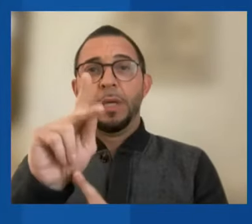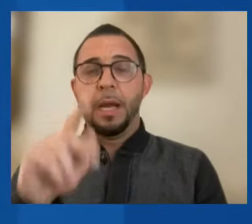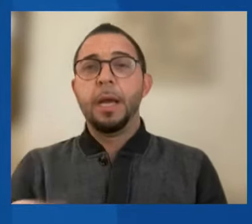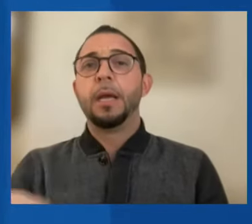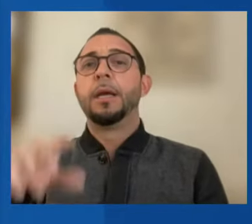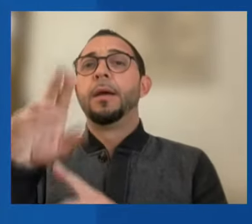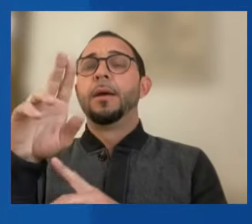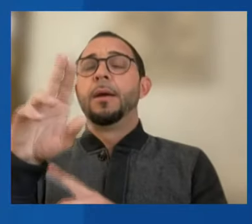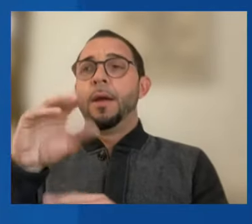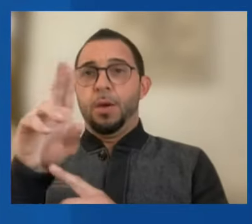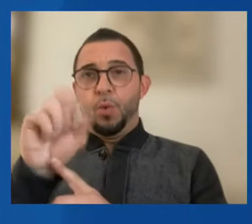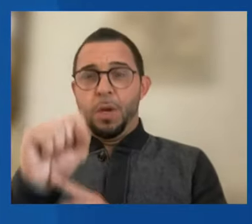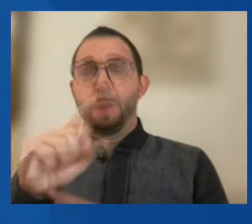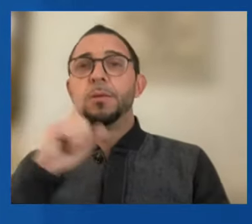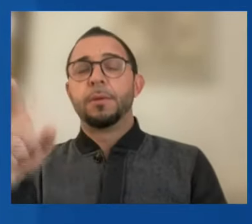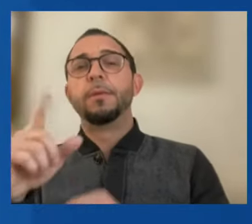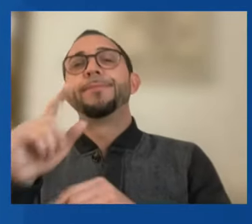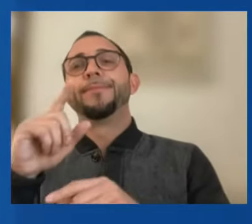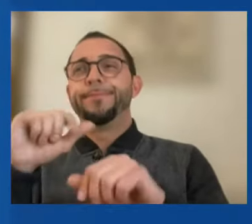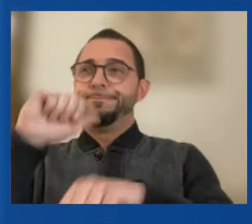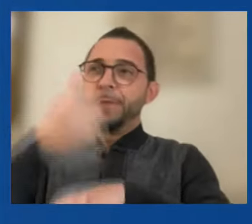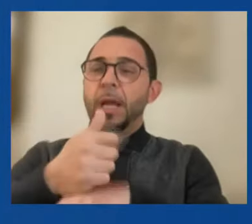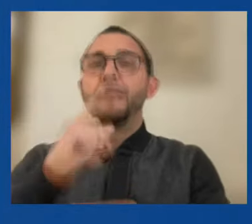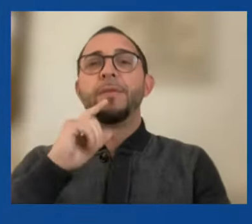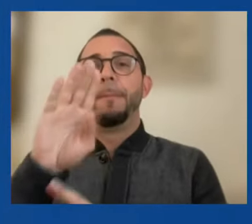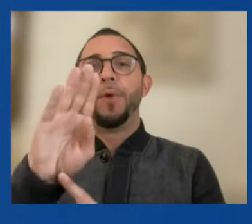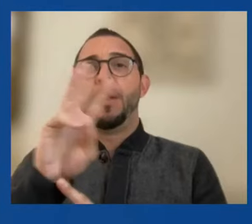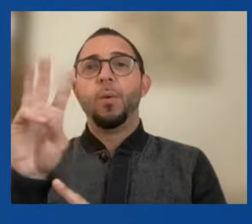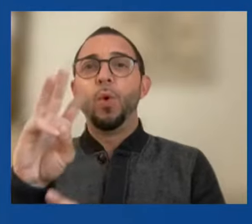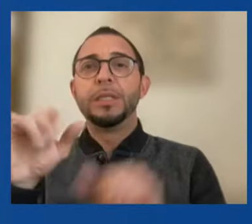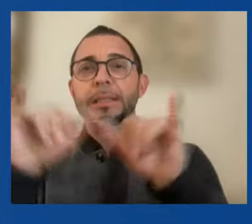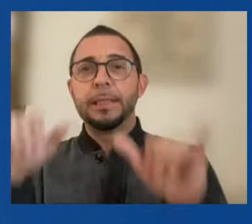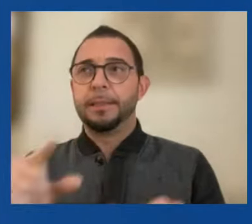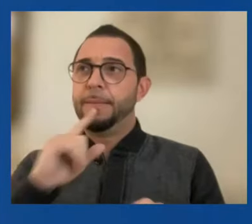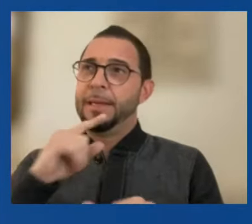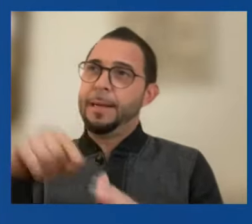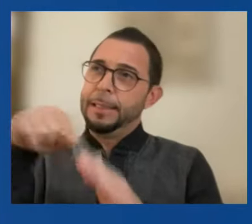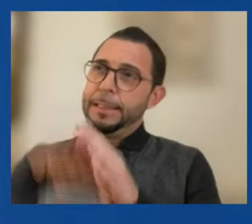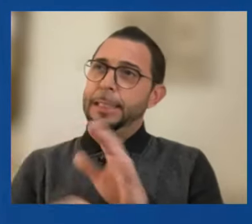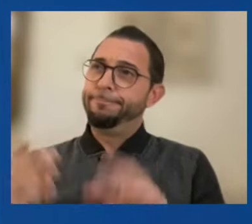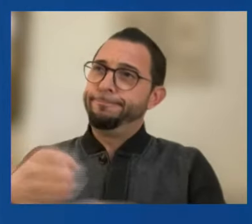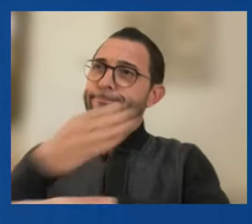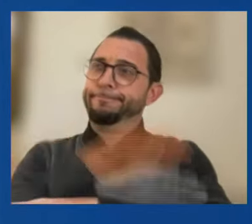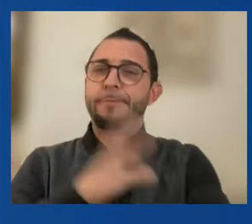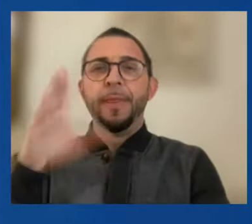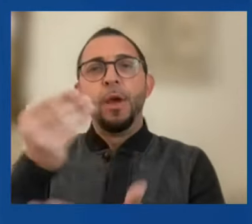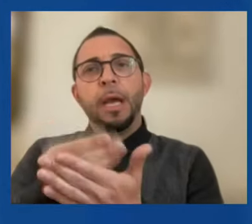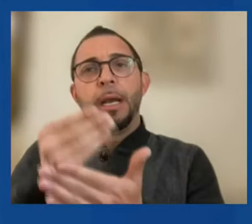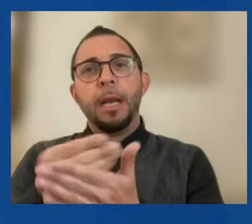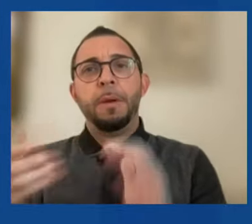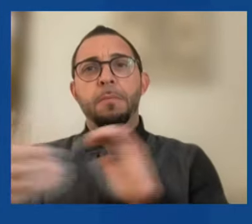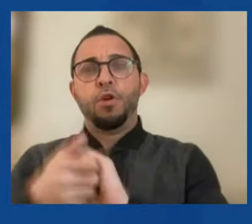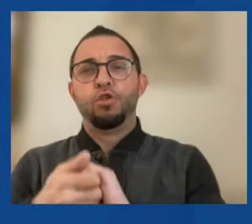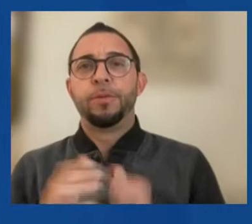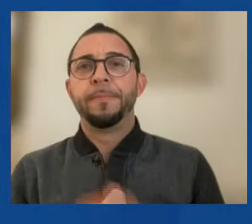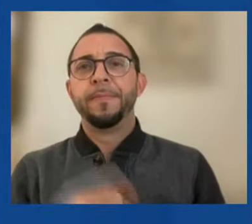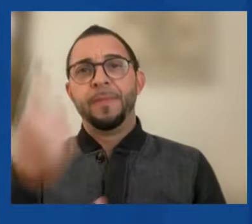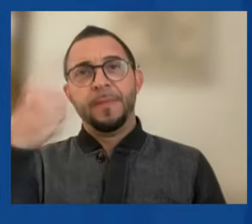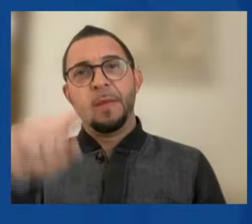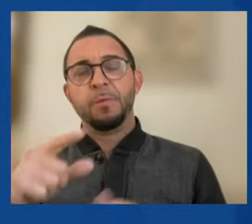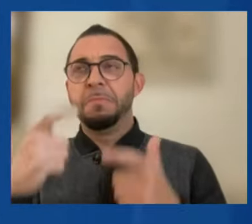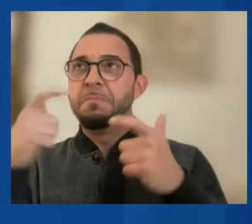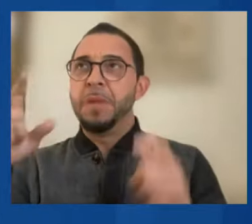architects of the Brent Woods system, can deepen their economic partnership. And next month, we will launch major new research on digital currencies.